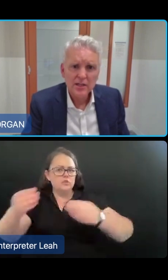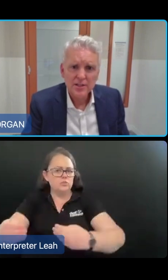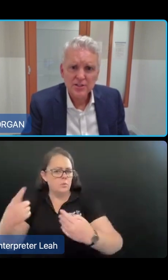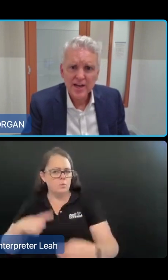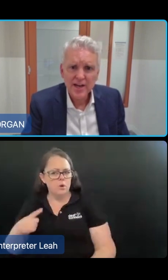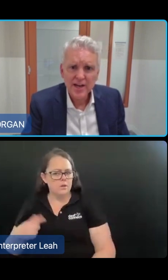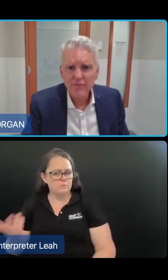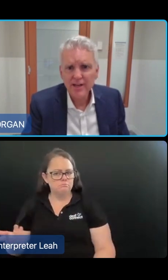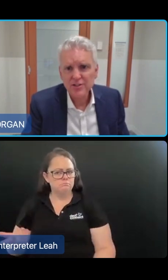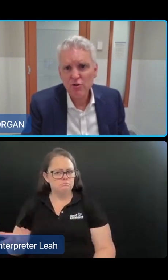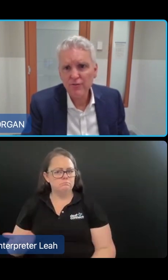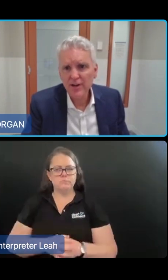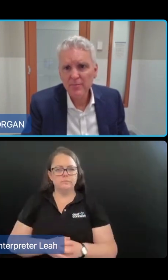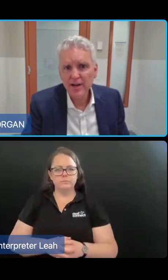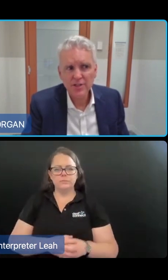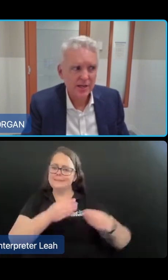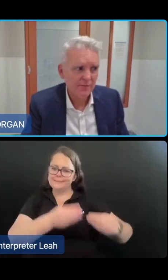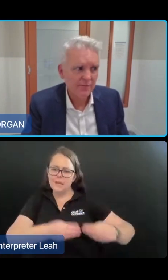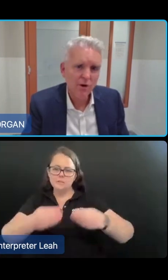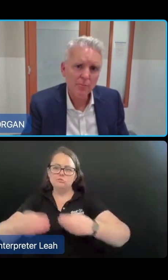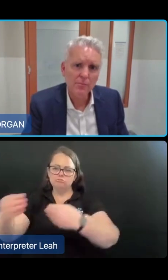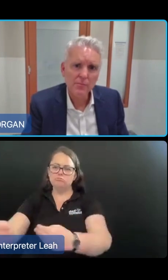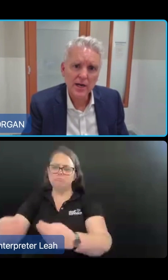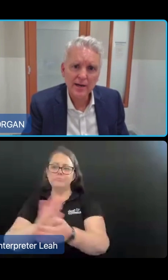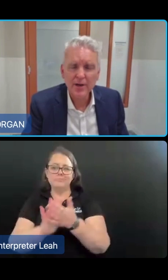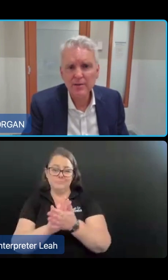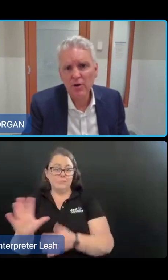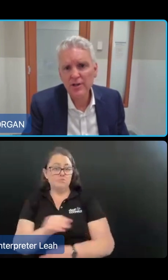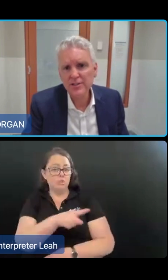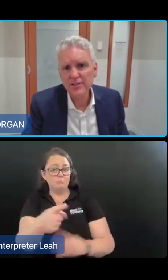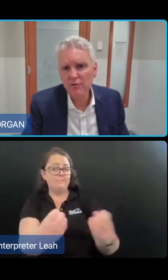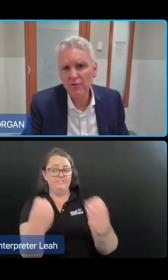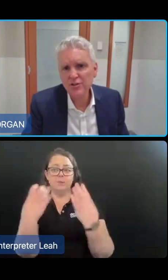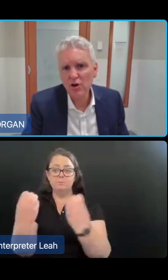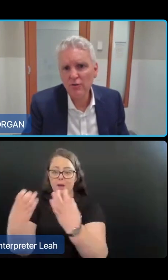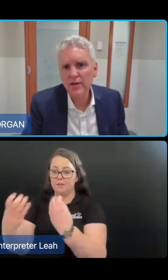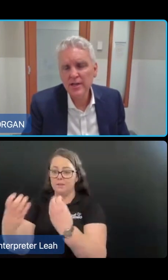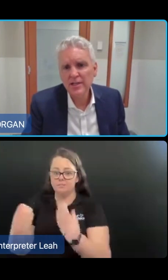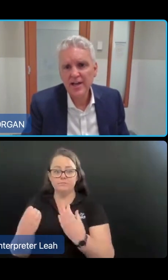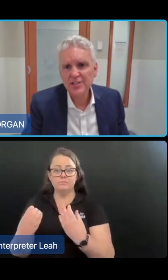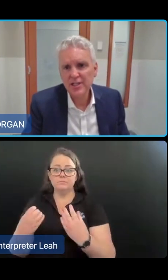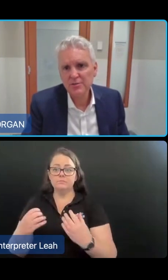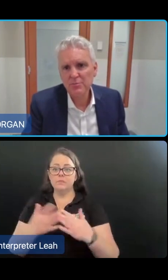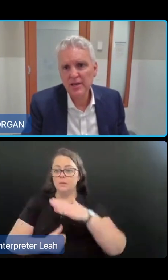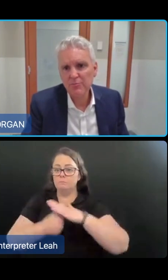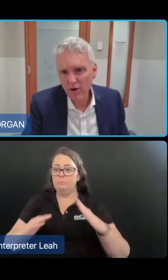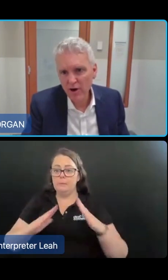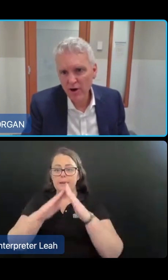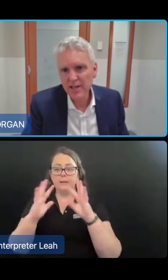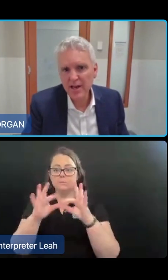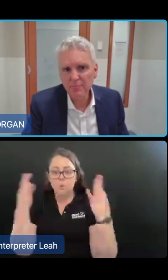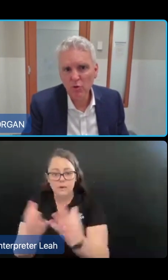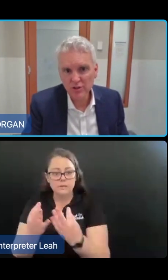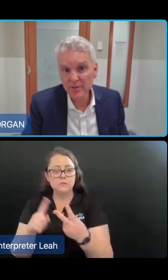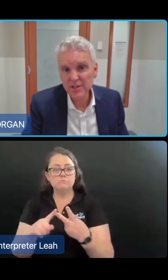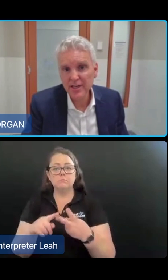So the staging reflects strong feedback we received from peak bodies and a range of CHSP providers